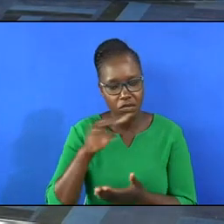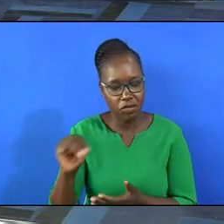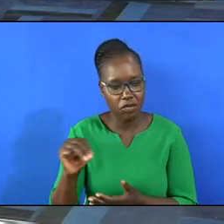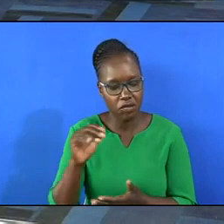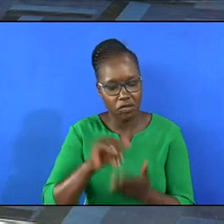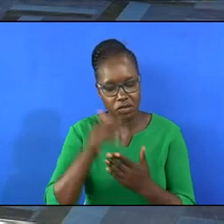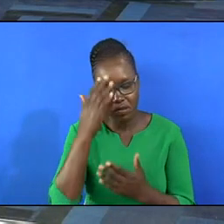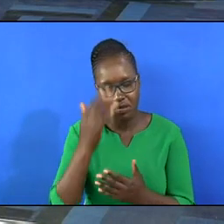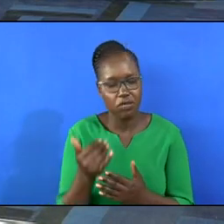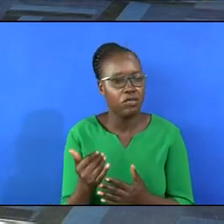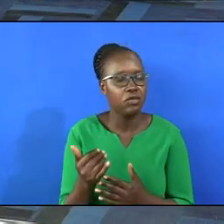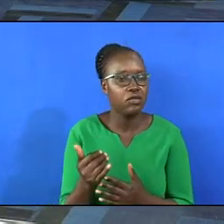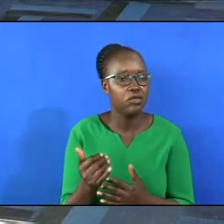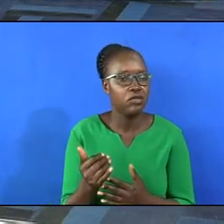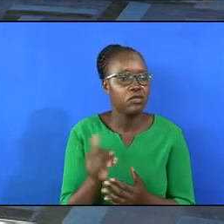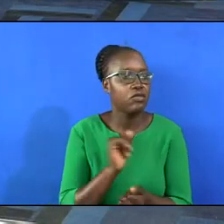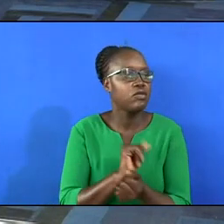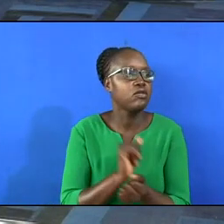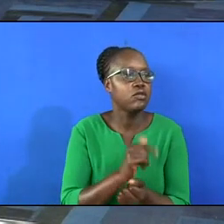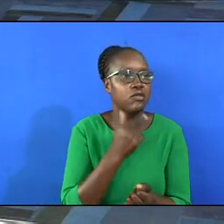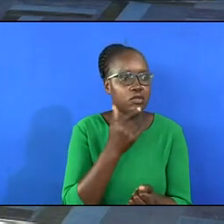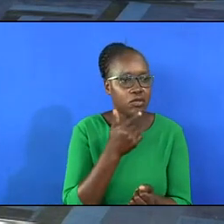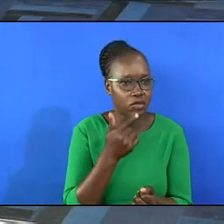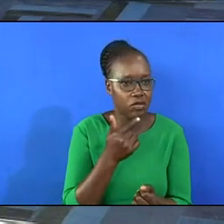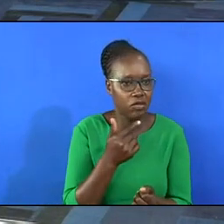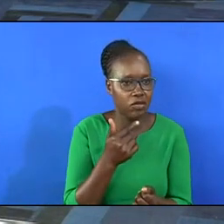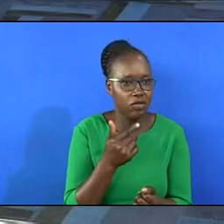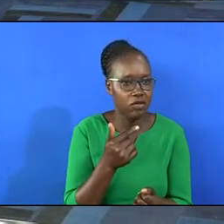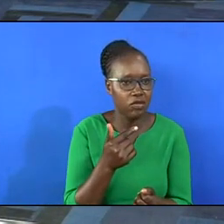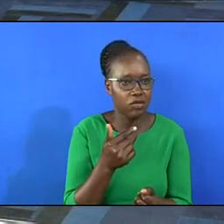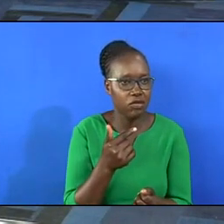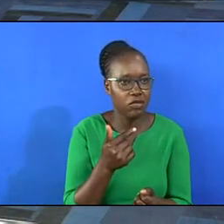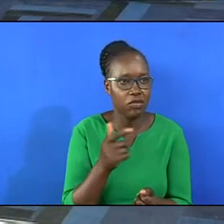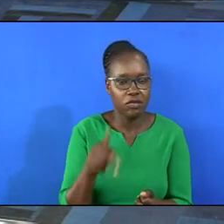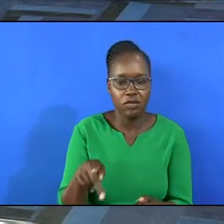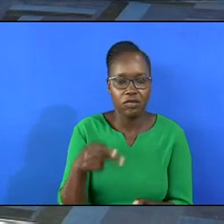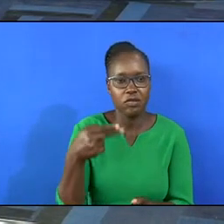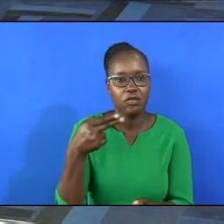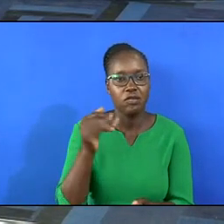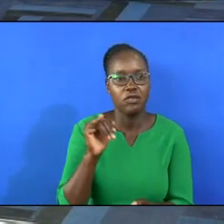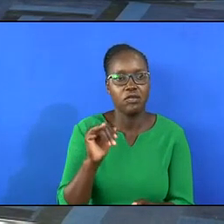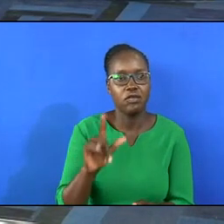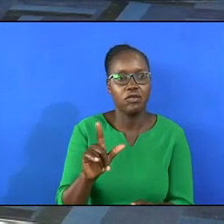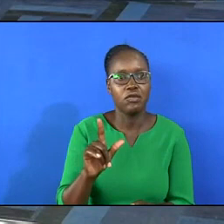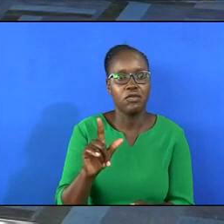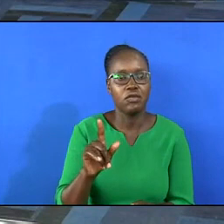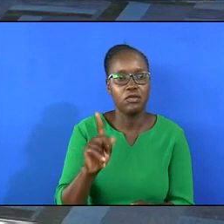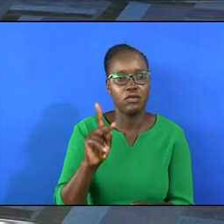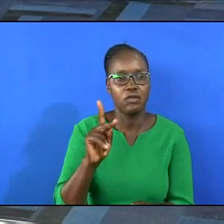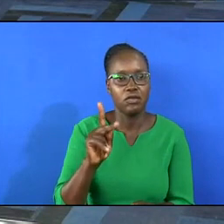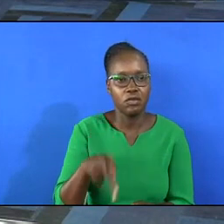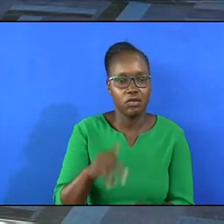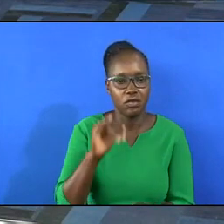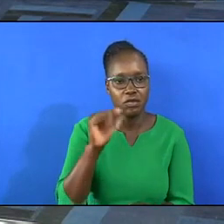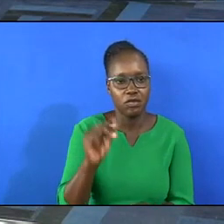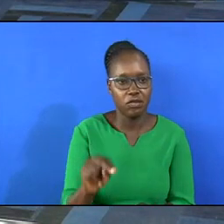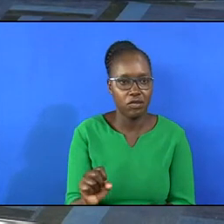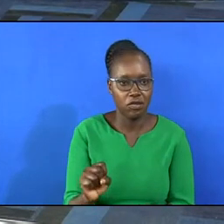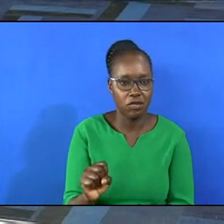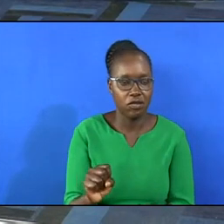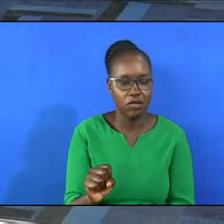That's why Paul says to the Philippians. Philippians was a small city